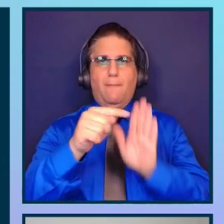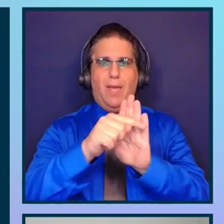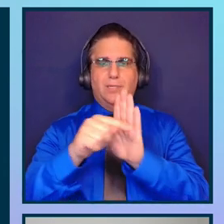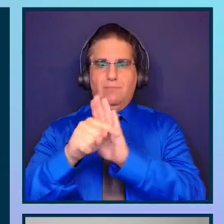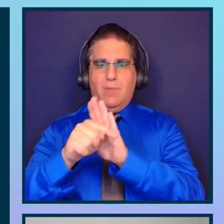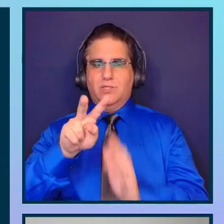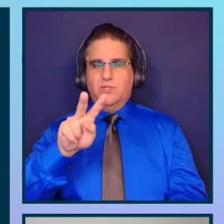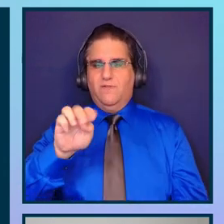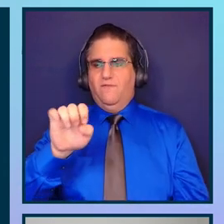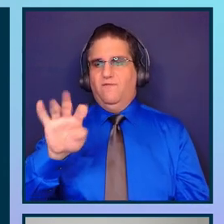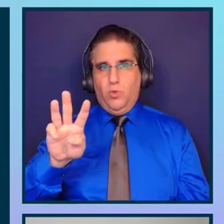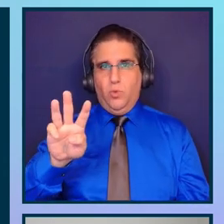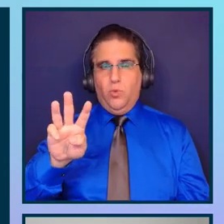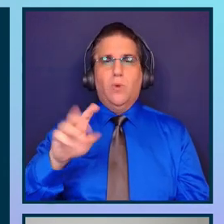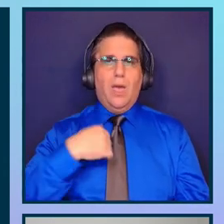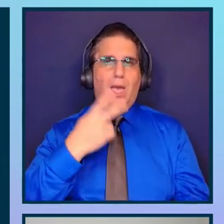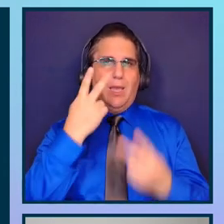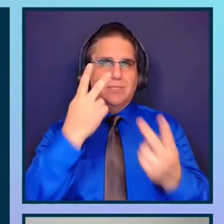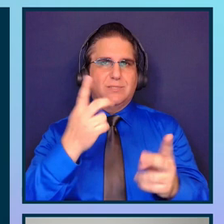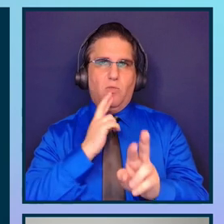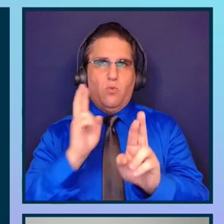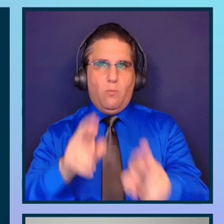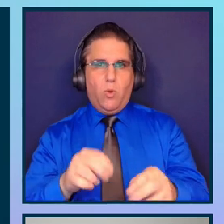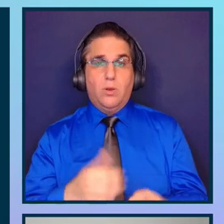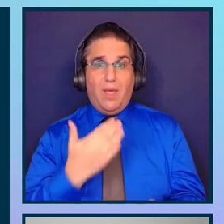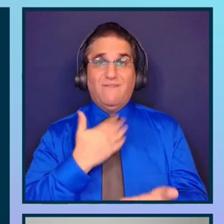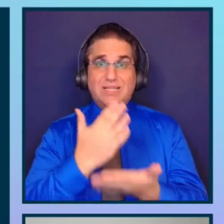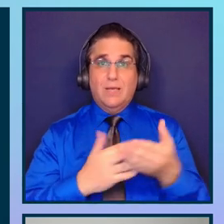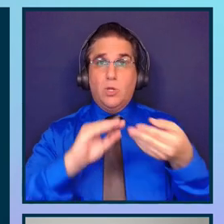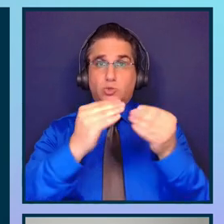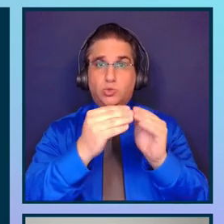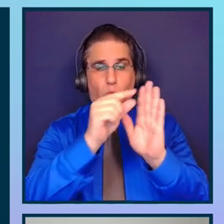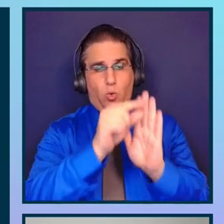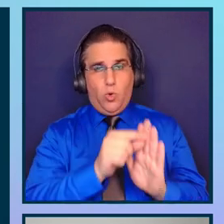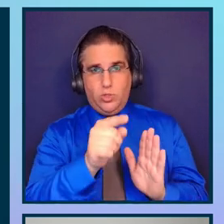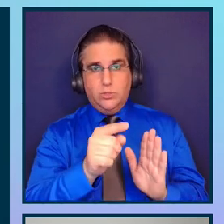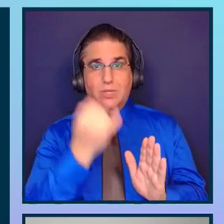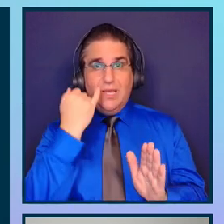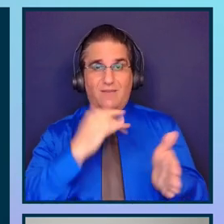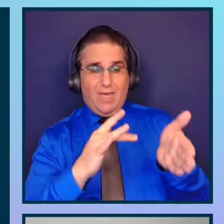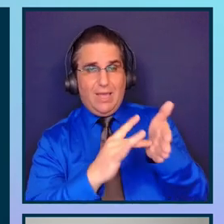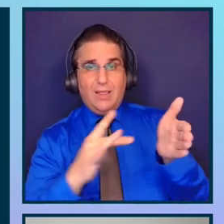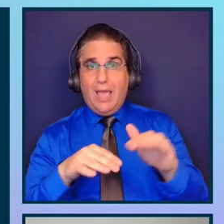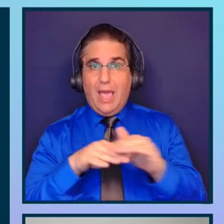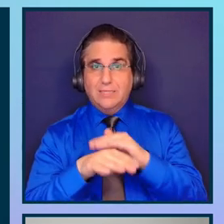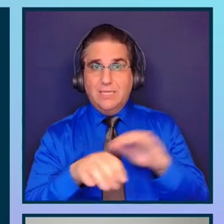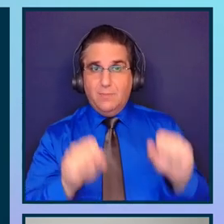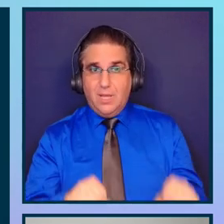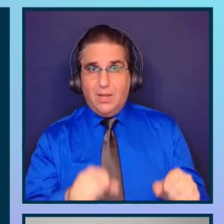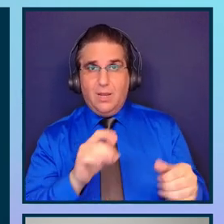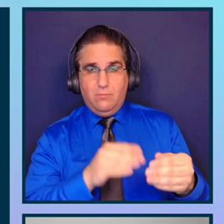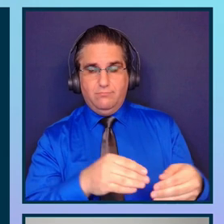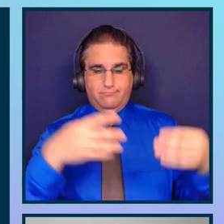I can see the report and there are some scores. I click in accessibility and I can see